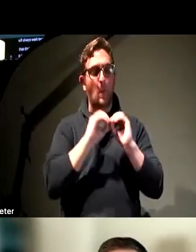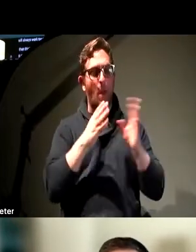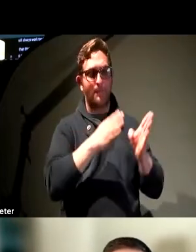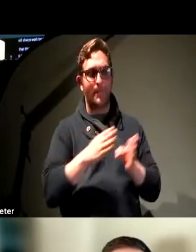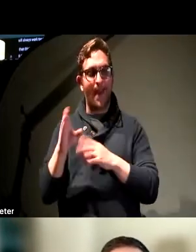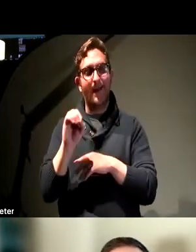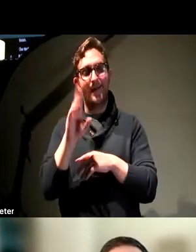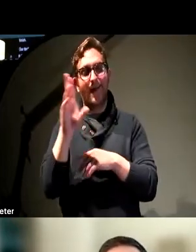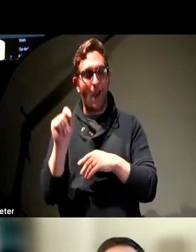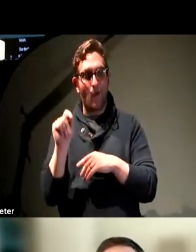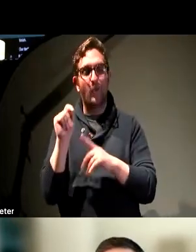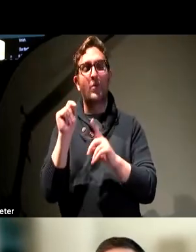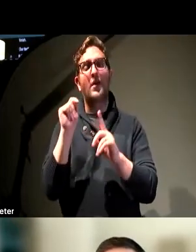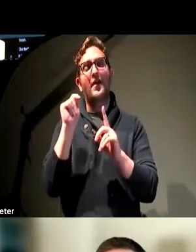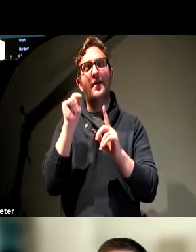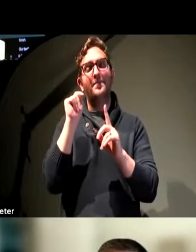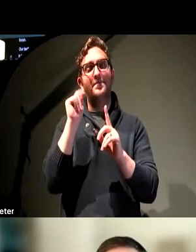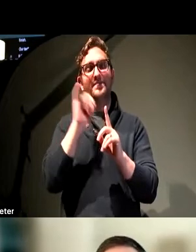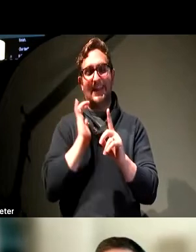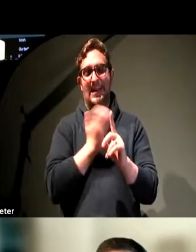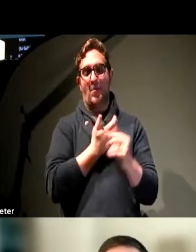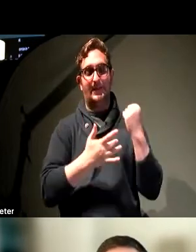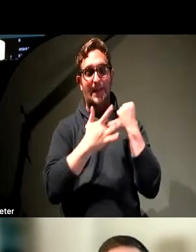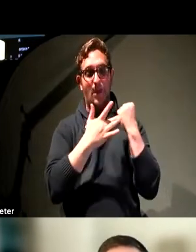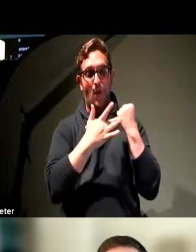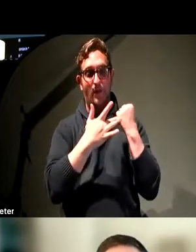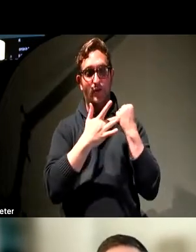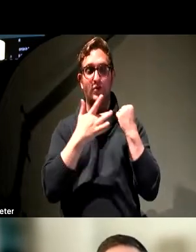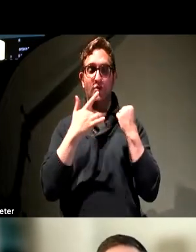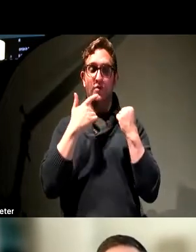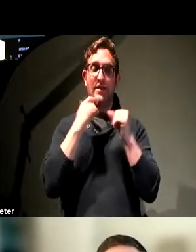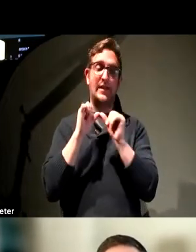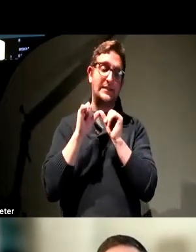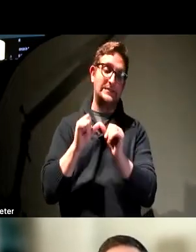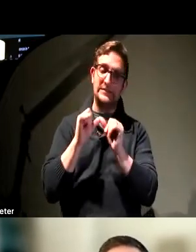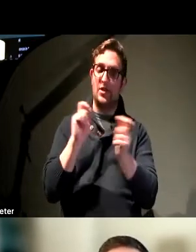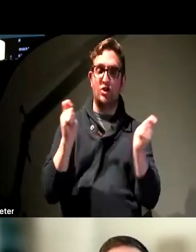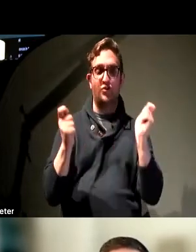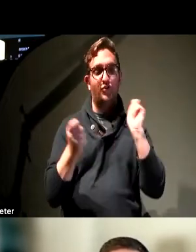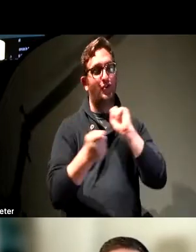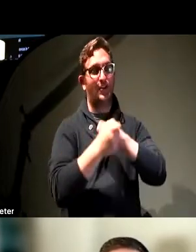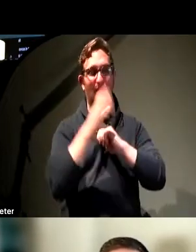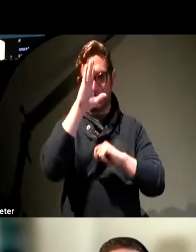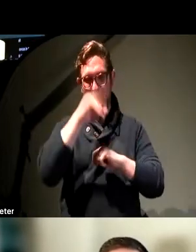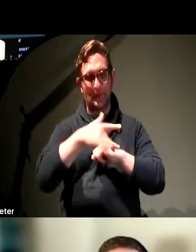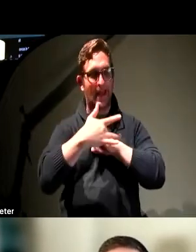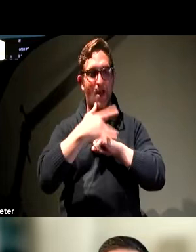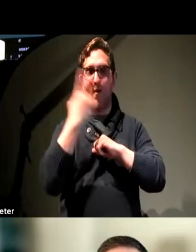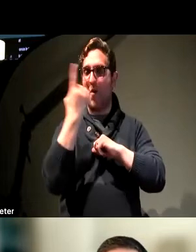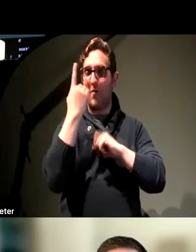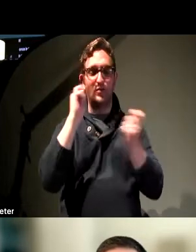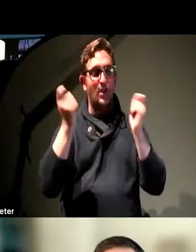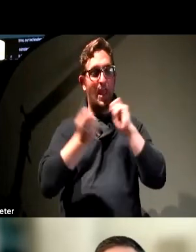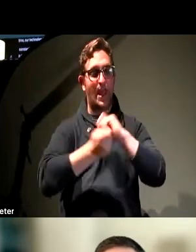change over time. Our technology is consistently and constantly going to change. More accessible is more